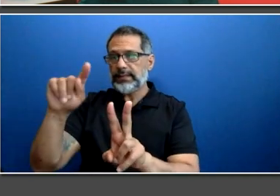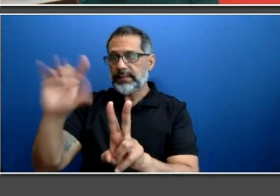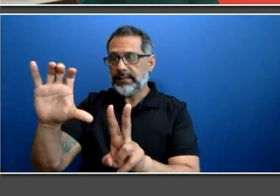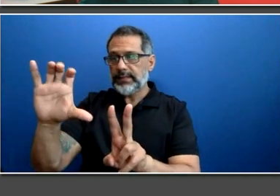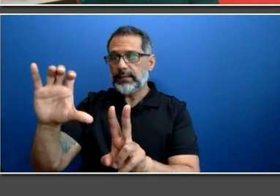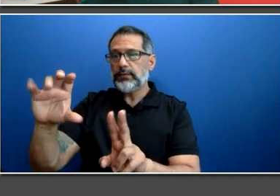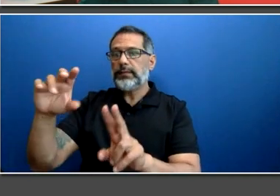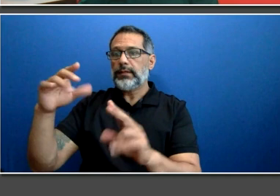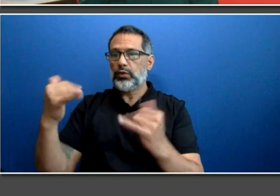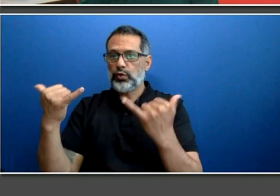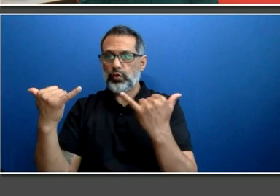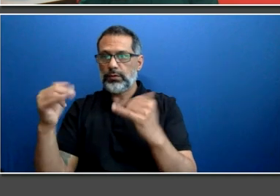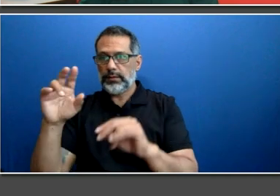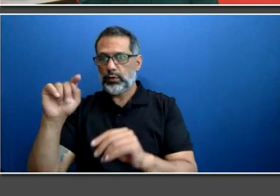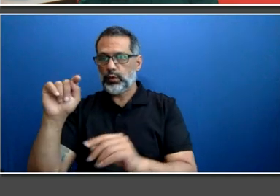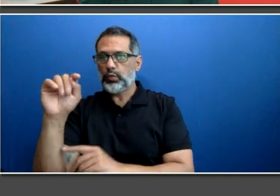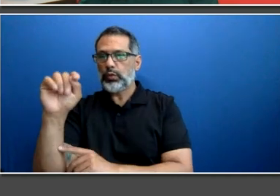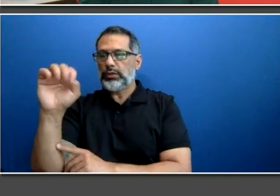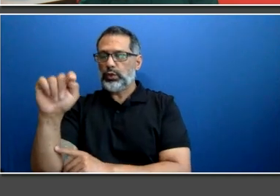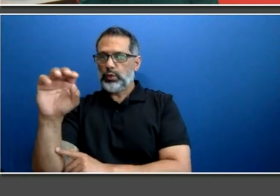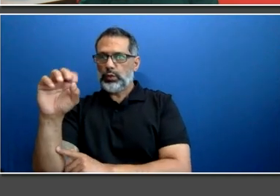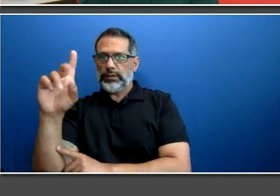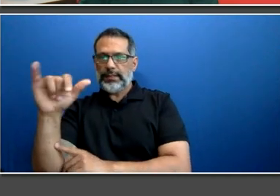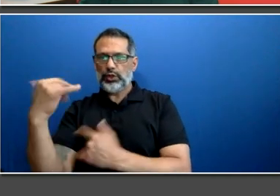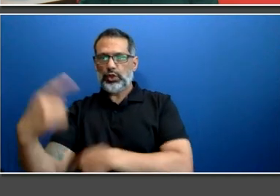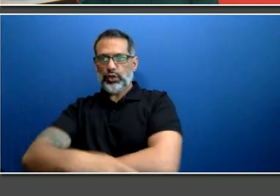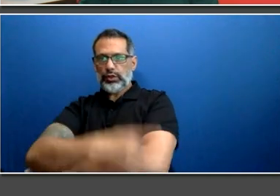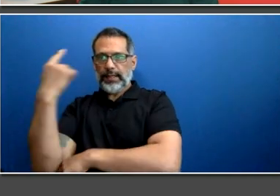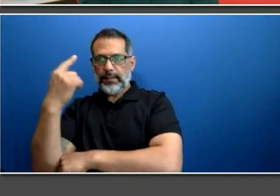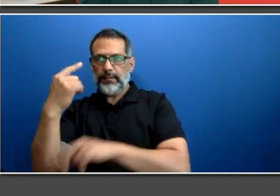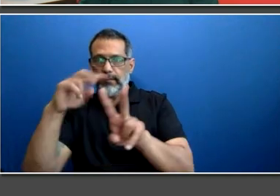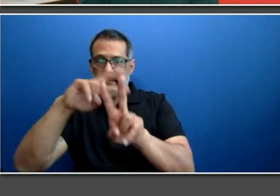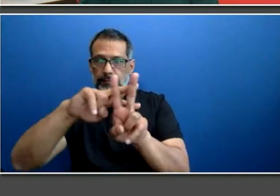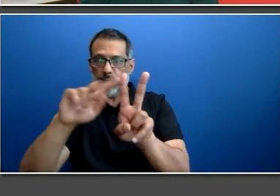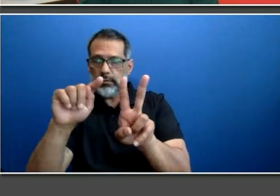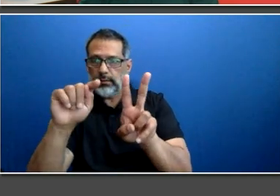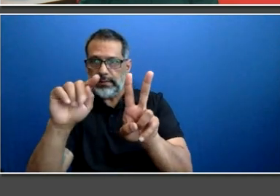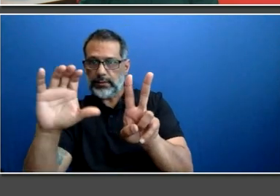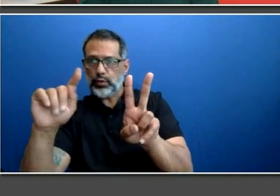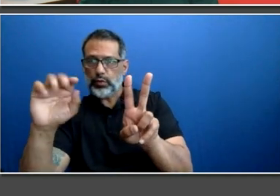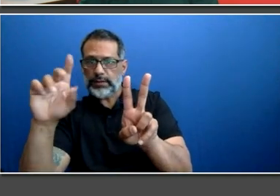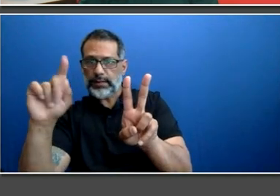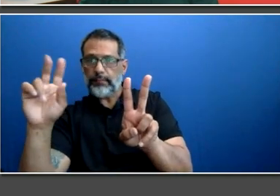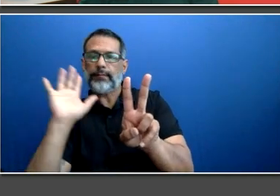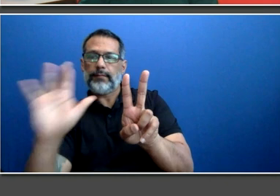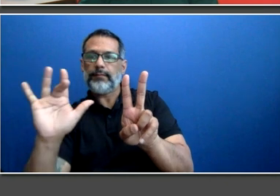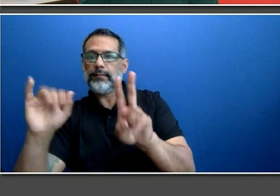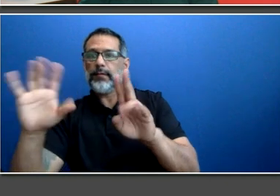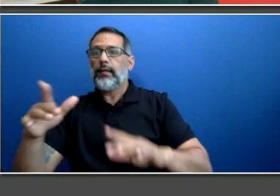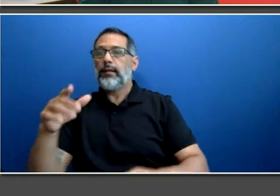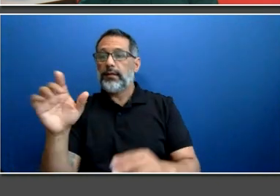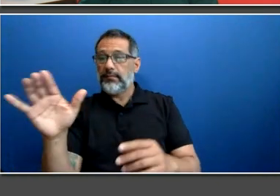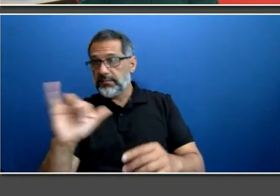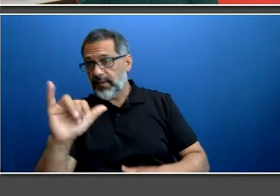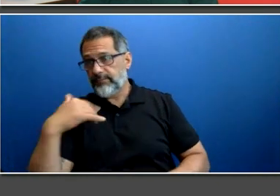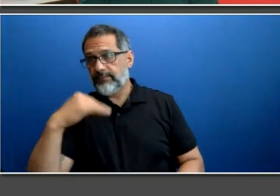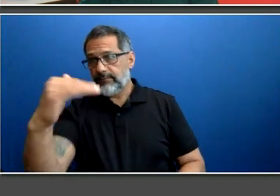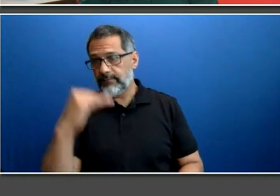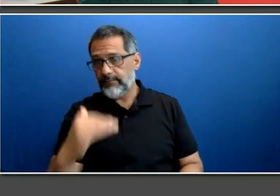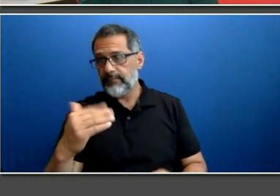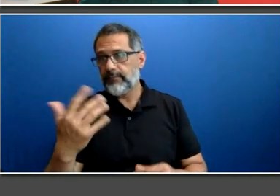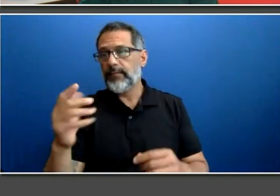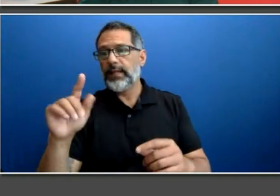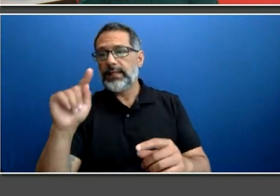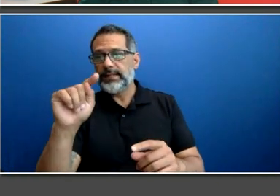TTC page on LinkedIn at Toronto Transit Commission where you will find job postings as well as other informative posts featuring